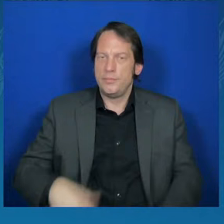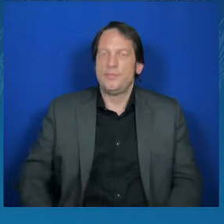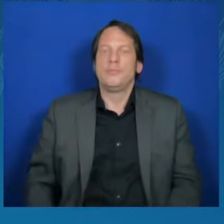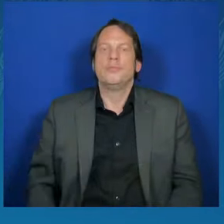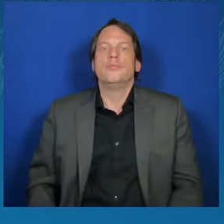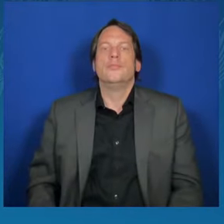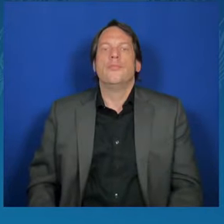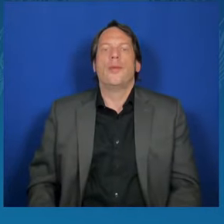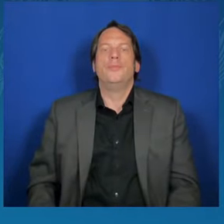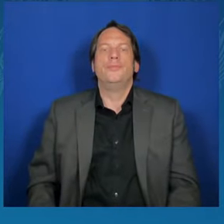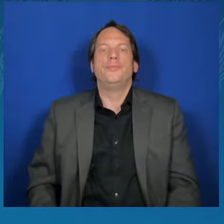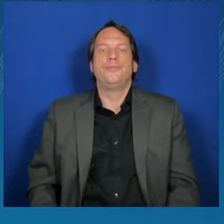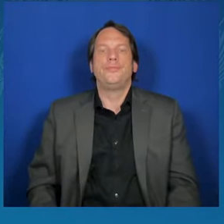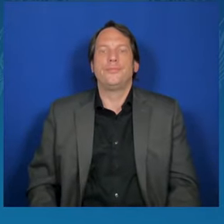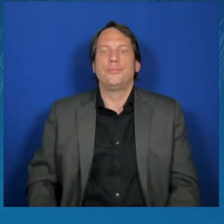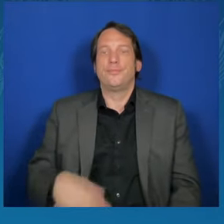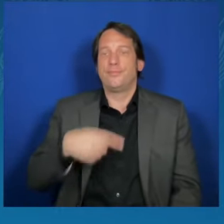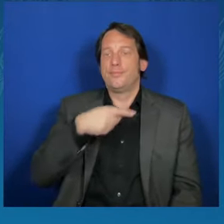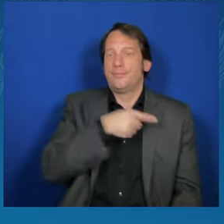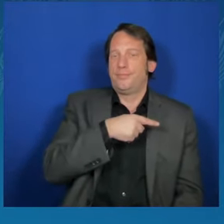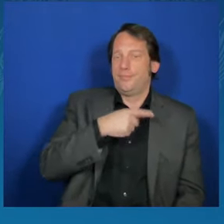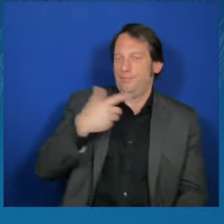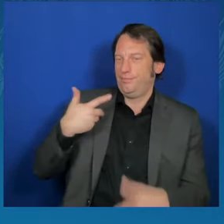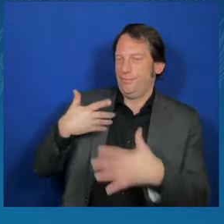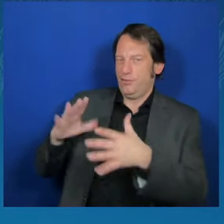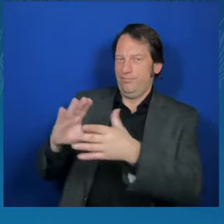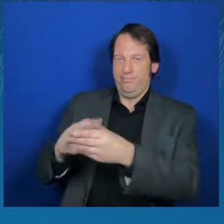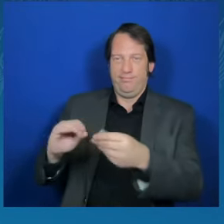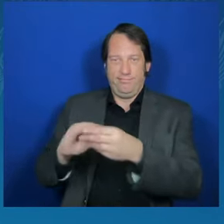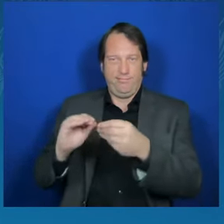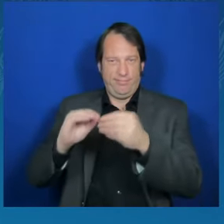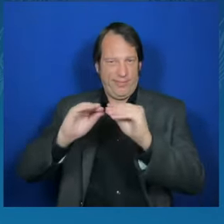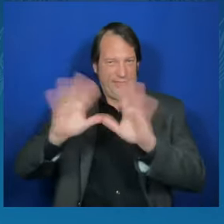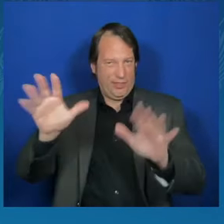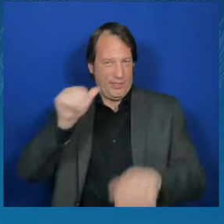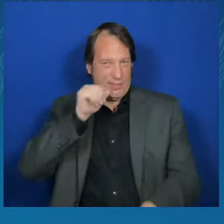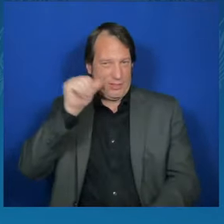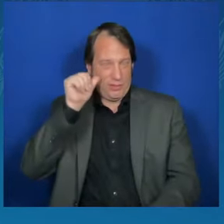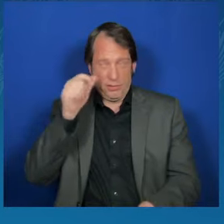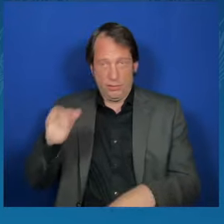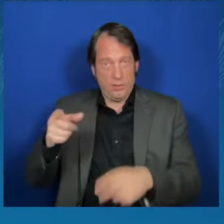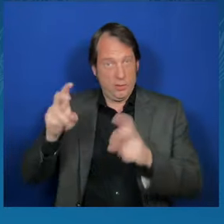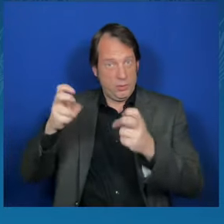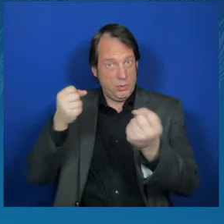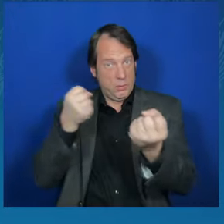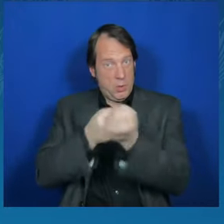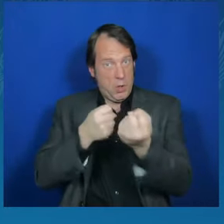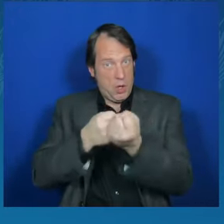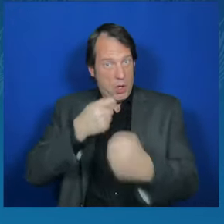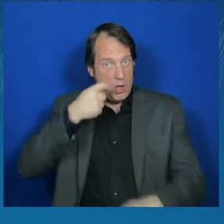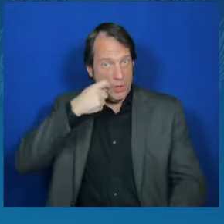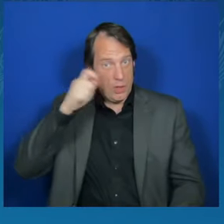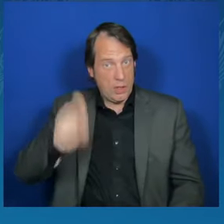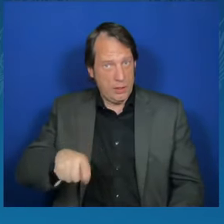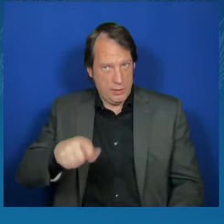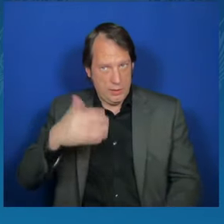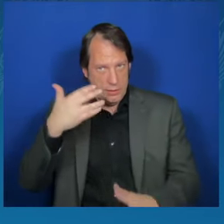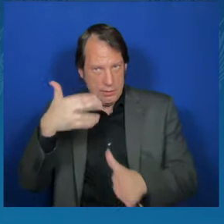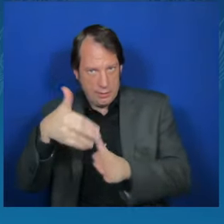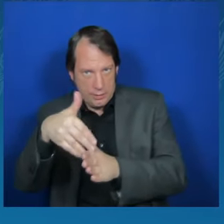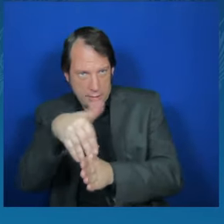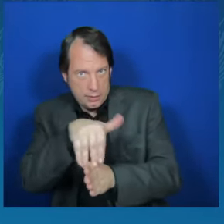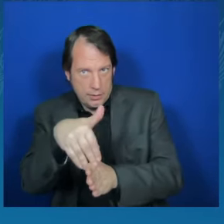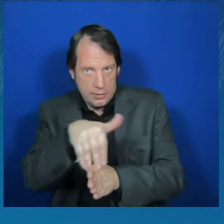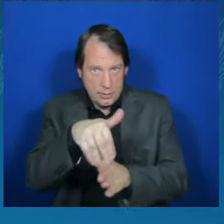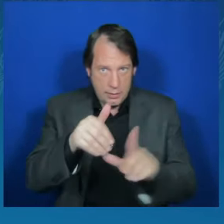the issue of supporting Ukraine and where the United States stands on that issue is integral to